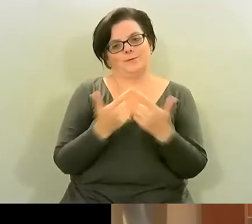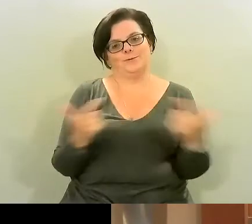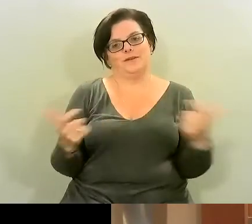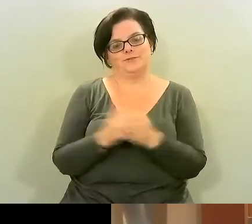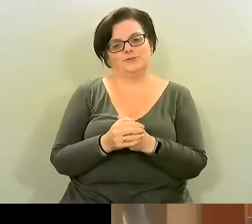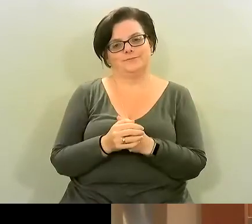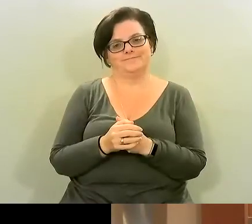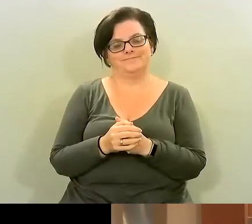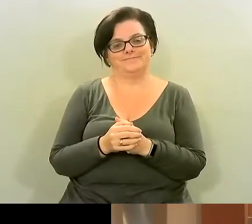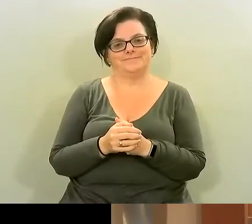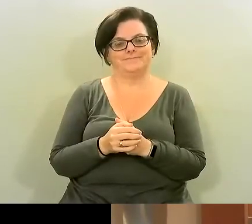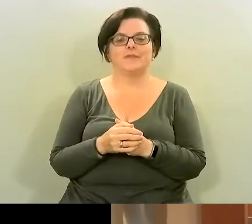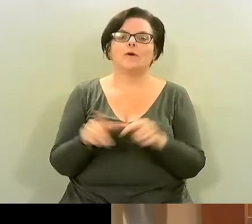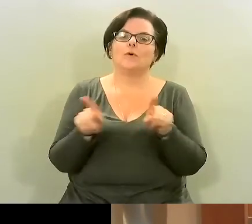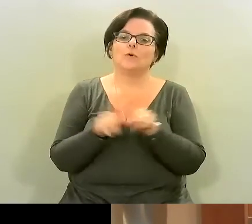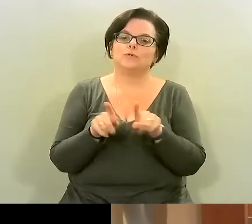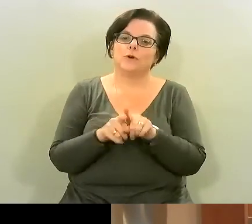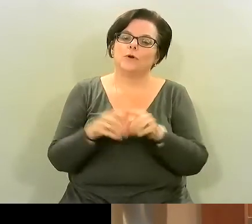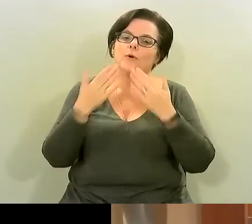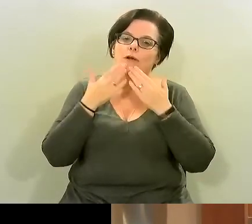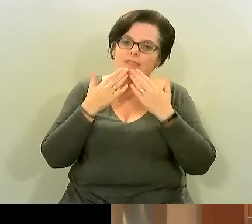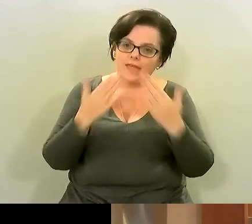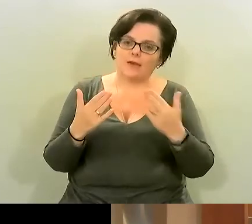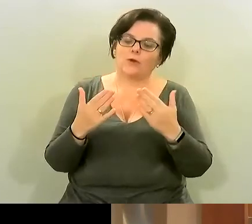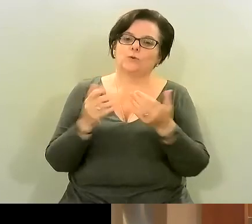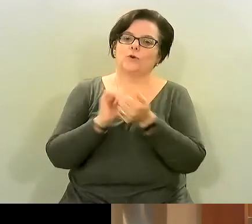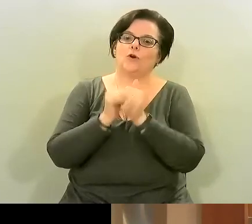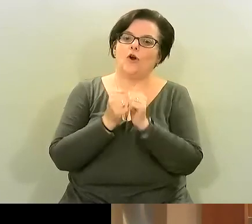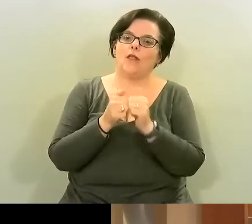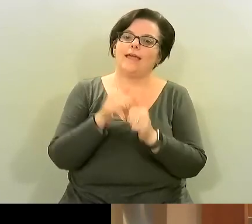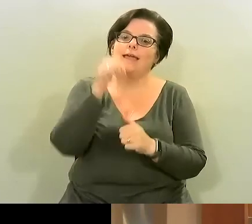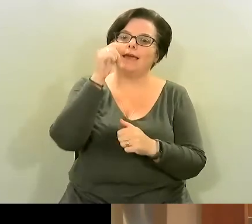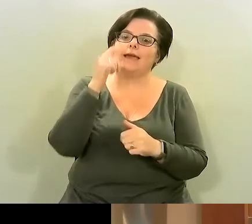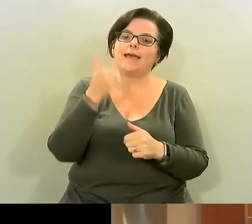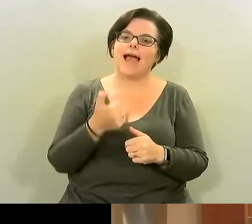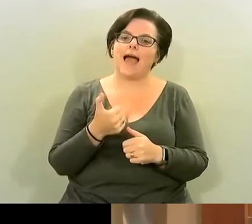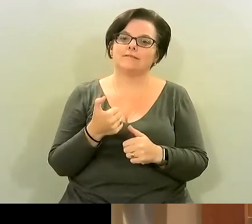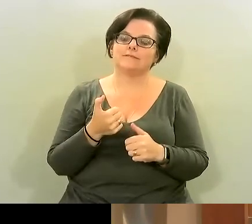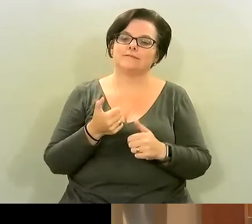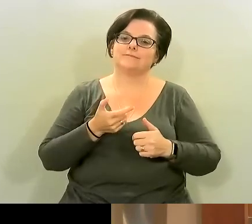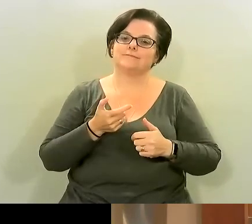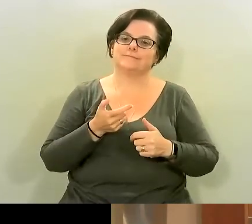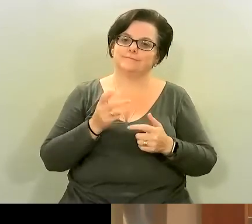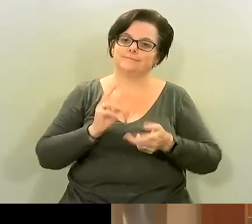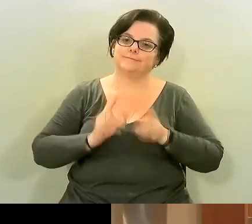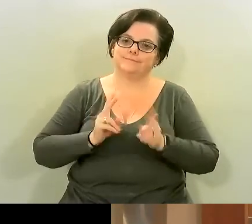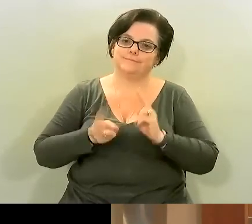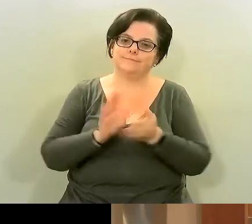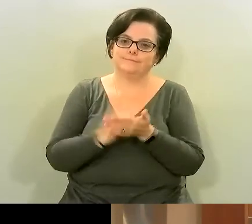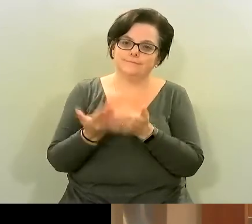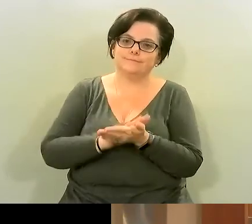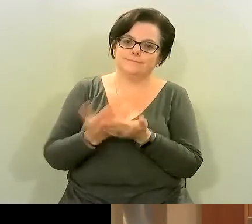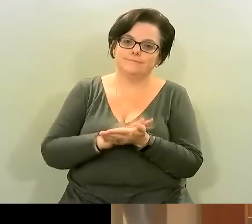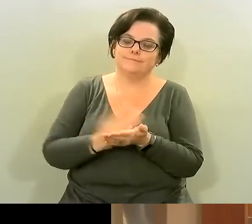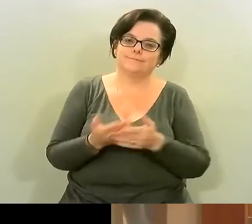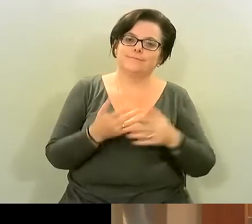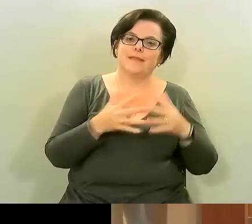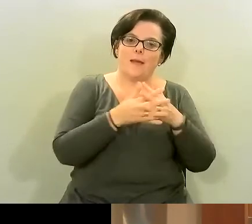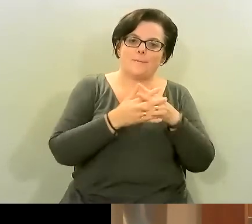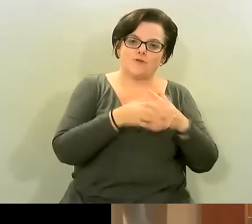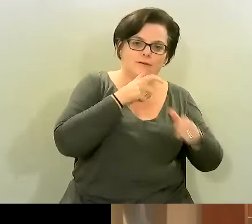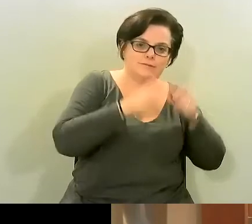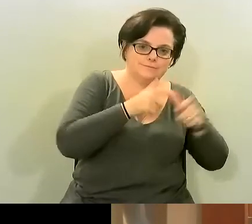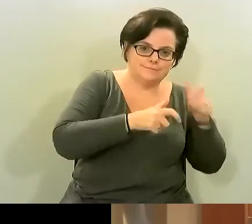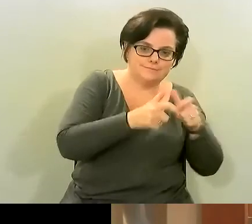i would also like to thank my wonderful colleague allison who has been translating american food into